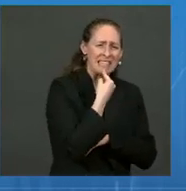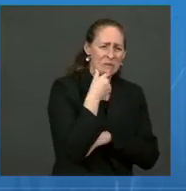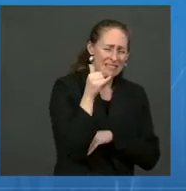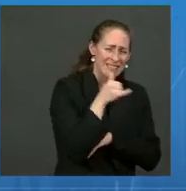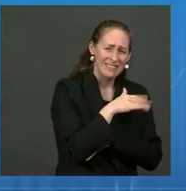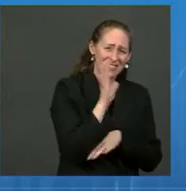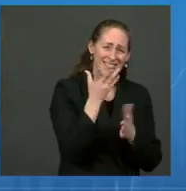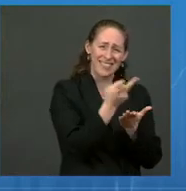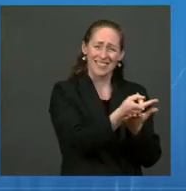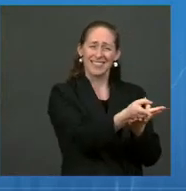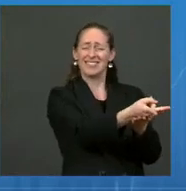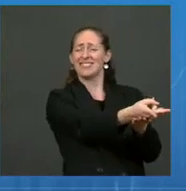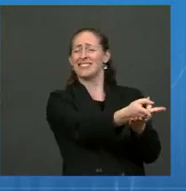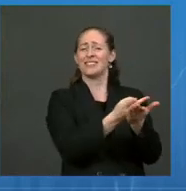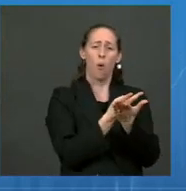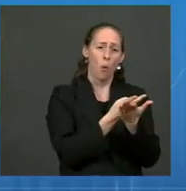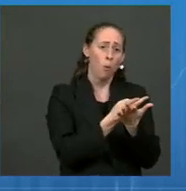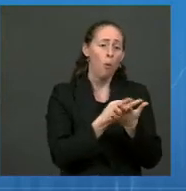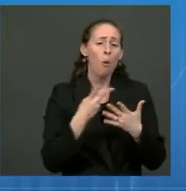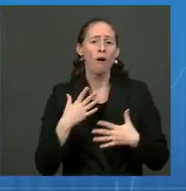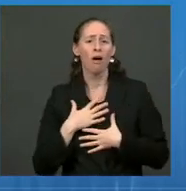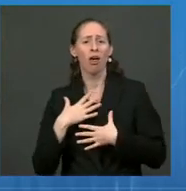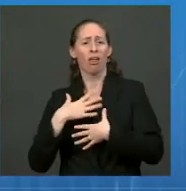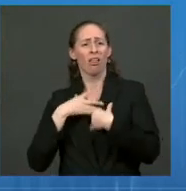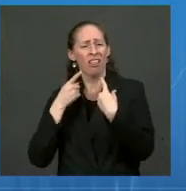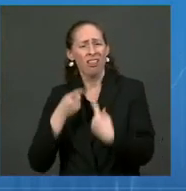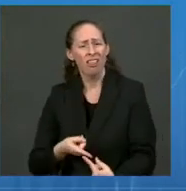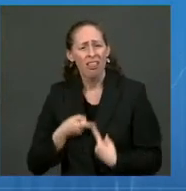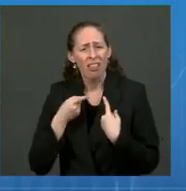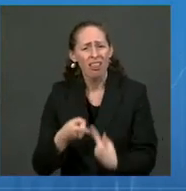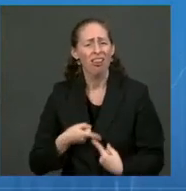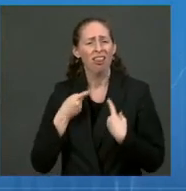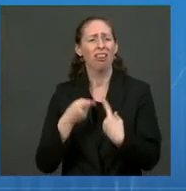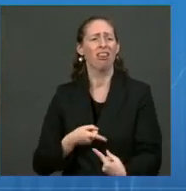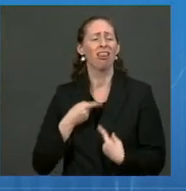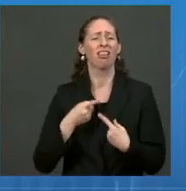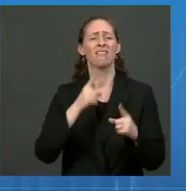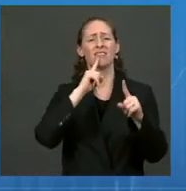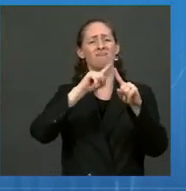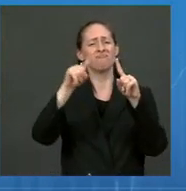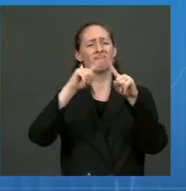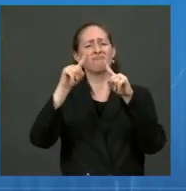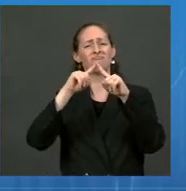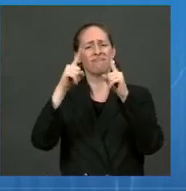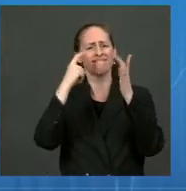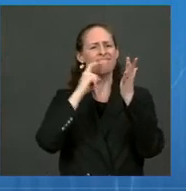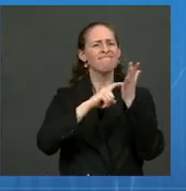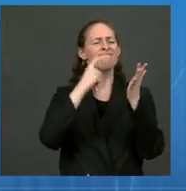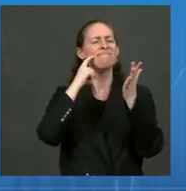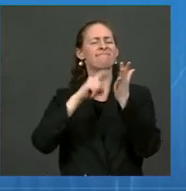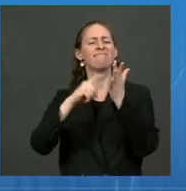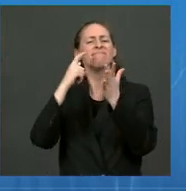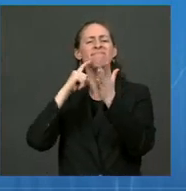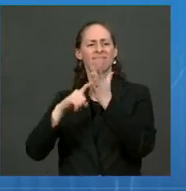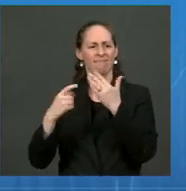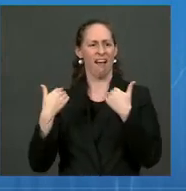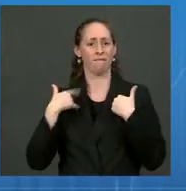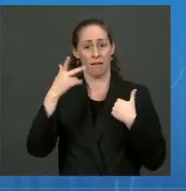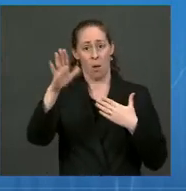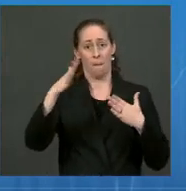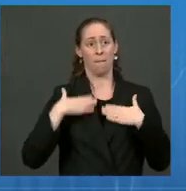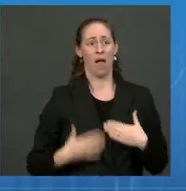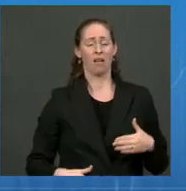of breath, chest pain, dysautonomia, any of a number of the signs and symptoms shown on this slide